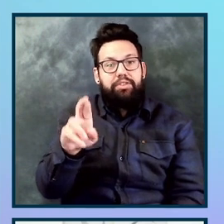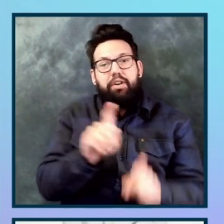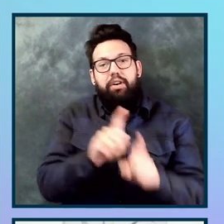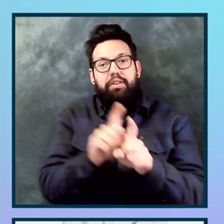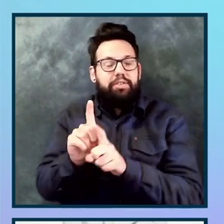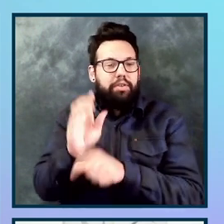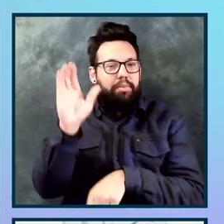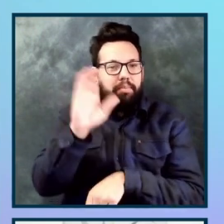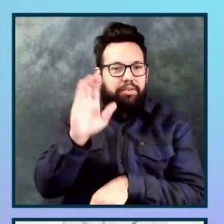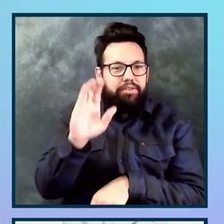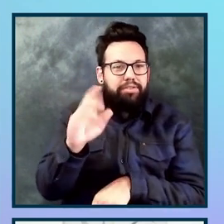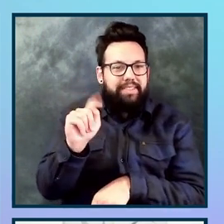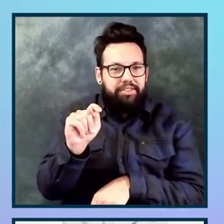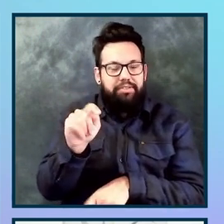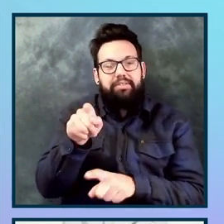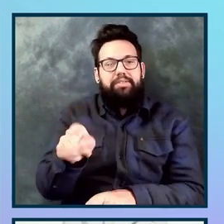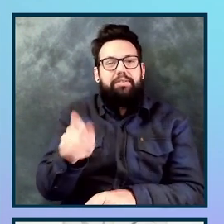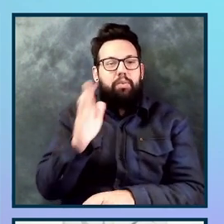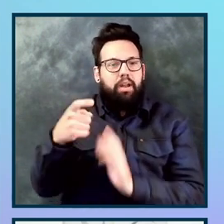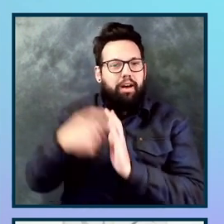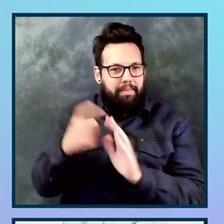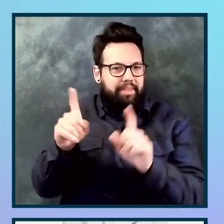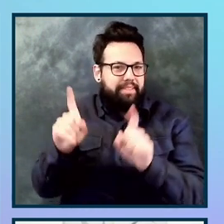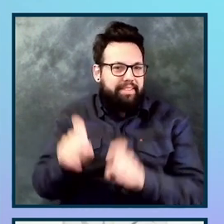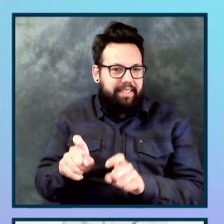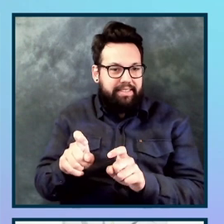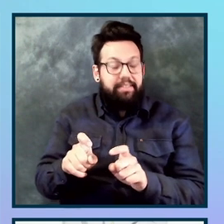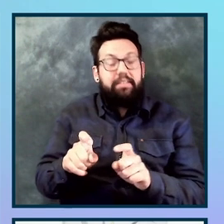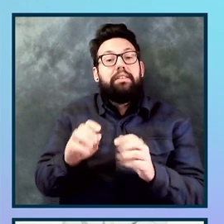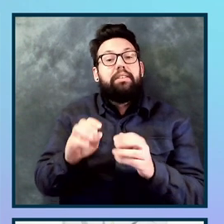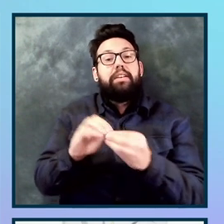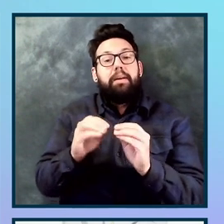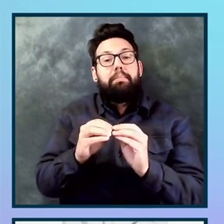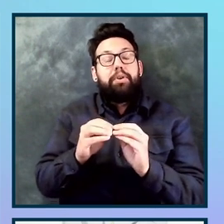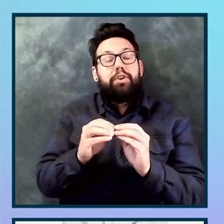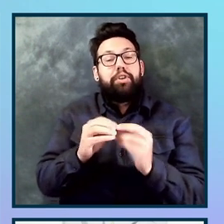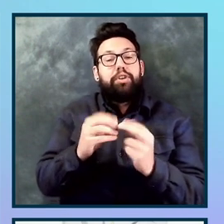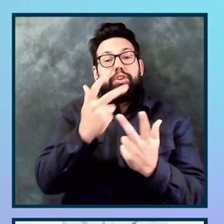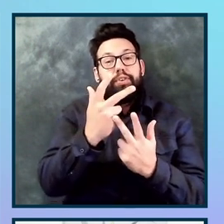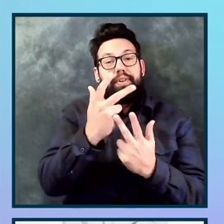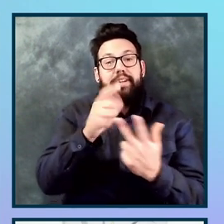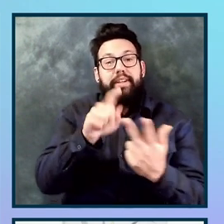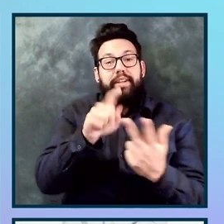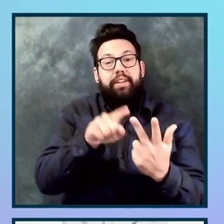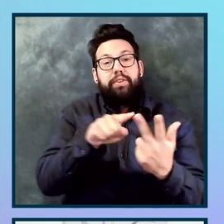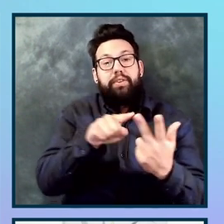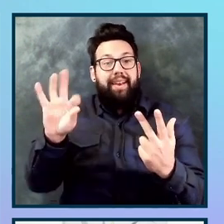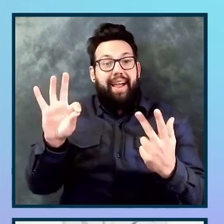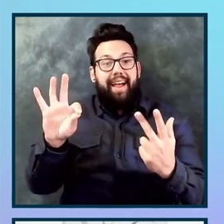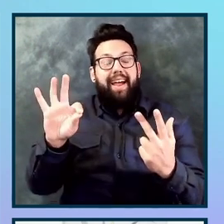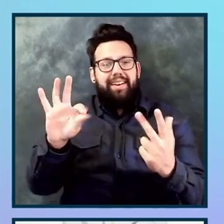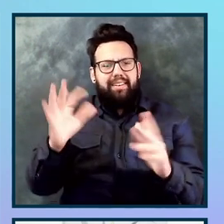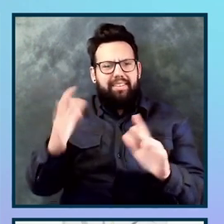which does the automated testing for the rest of them, steps three through nine that have is short, just get in